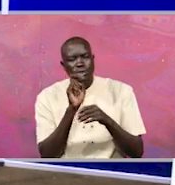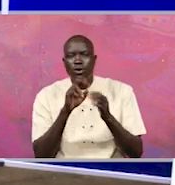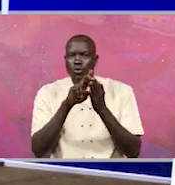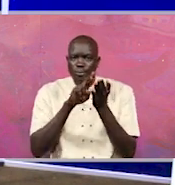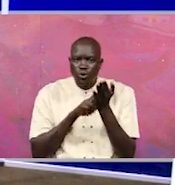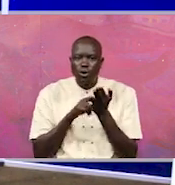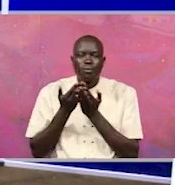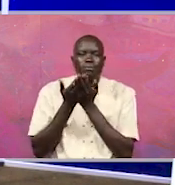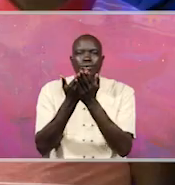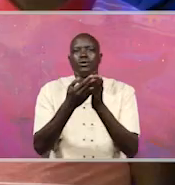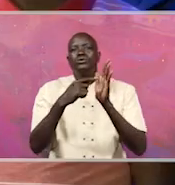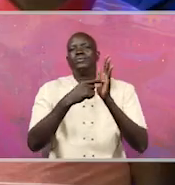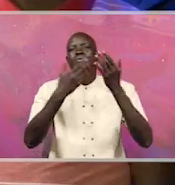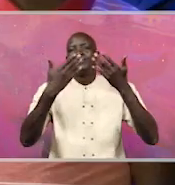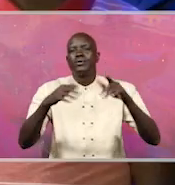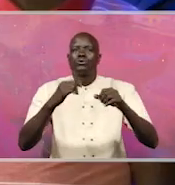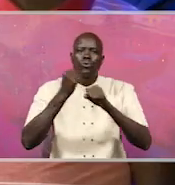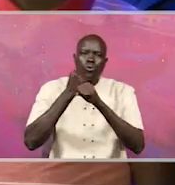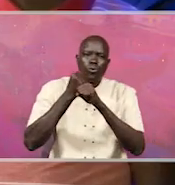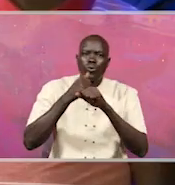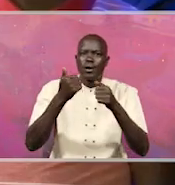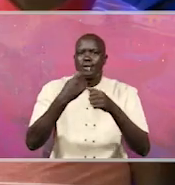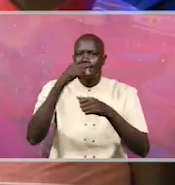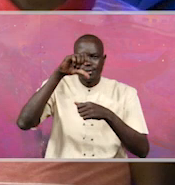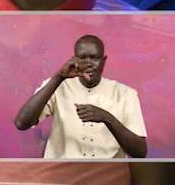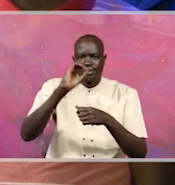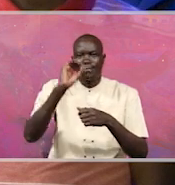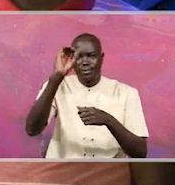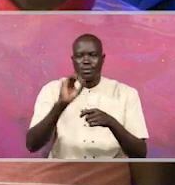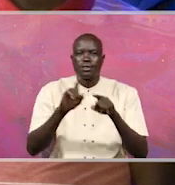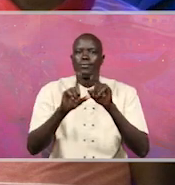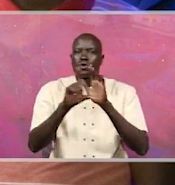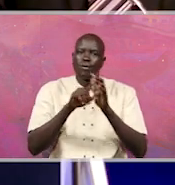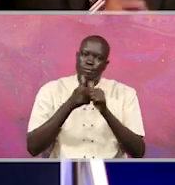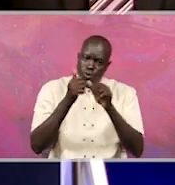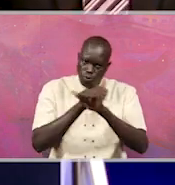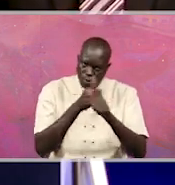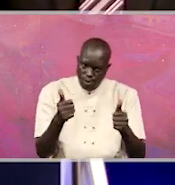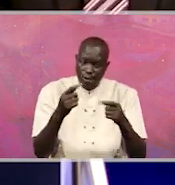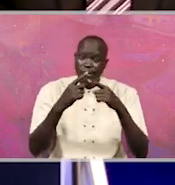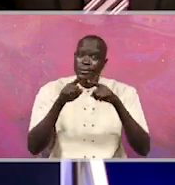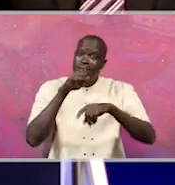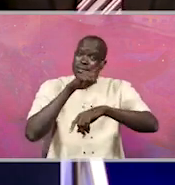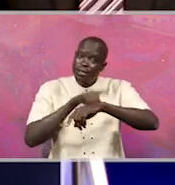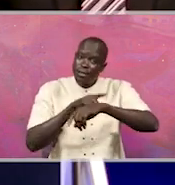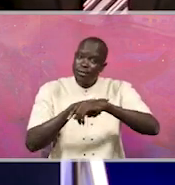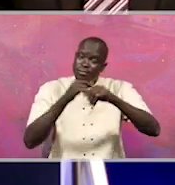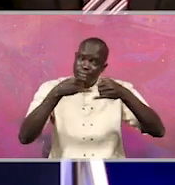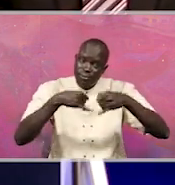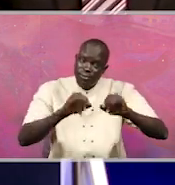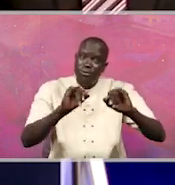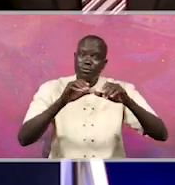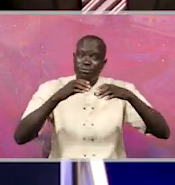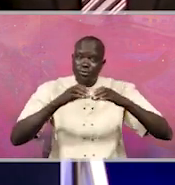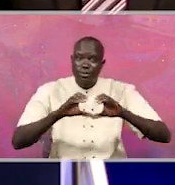report was out, it showed that we performed highly, I think over 90% when it comes to the number of laws that we have. But when it came to enforcement, the enforcement was